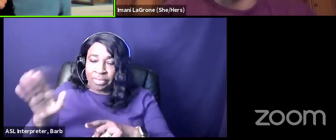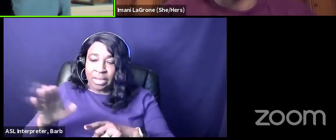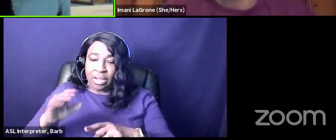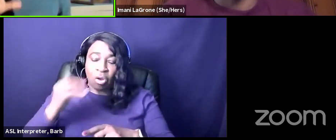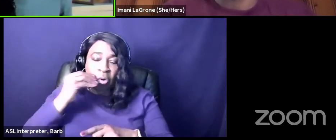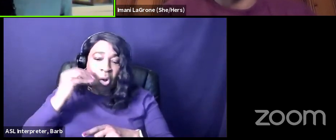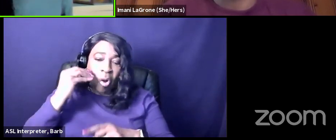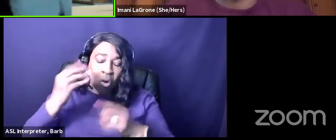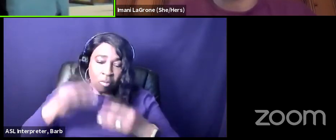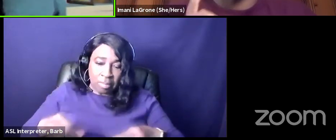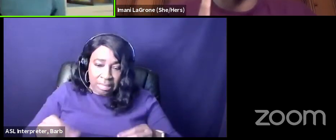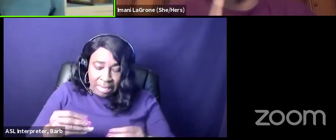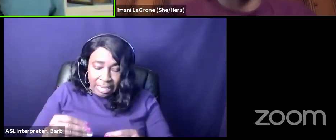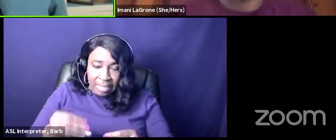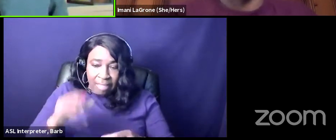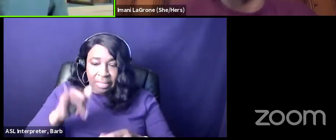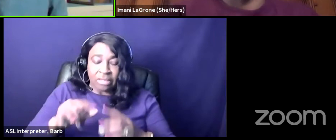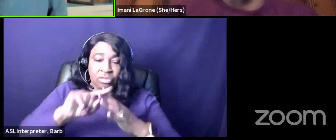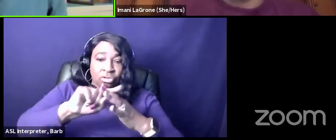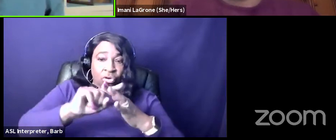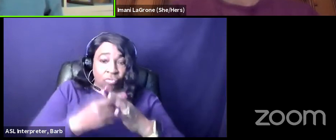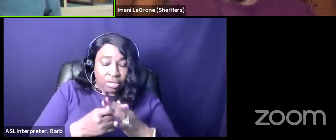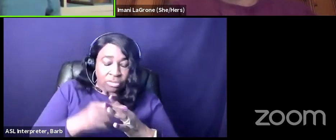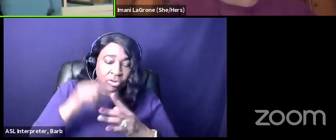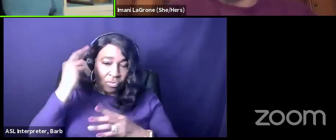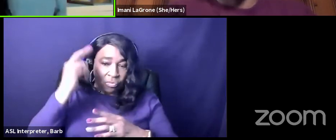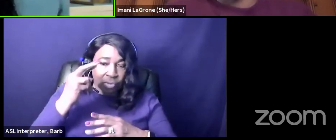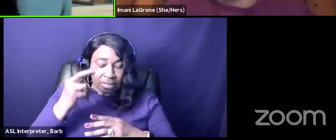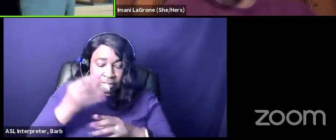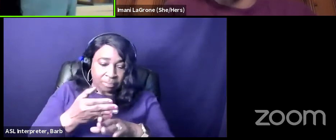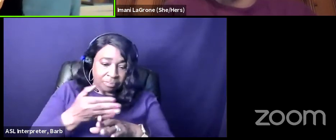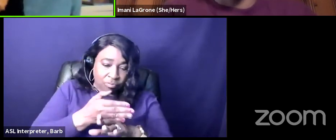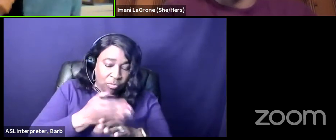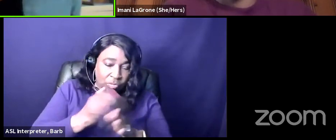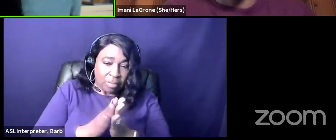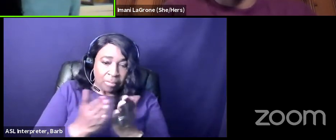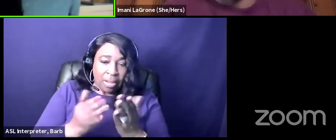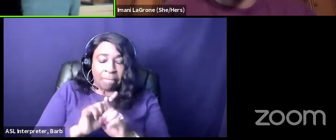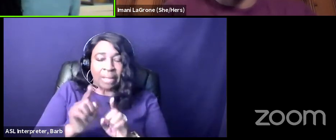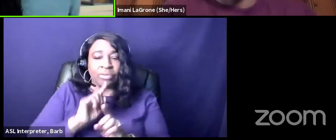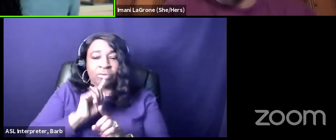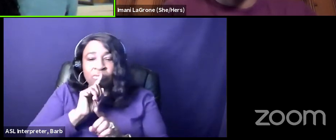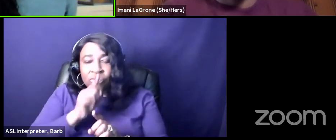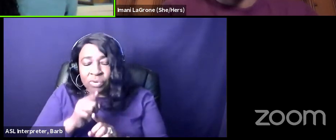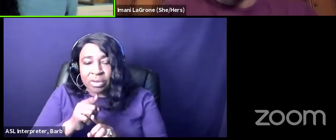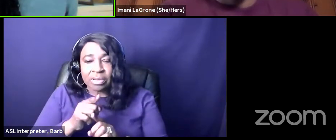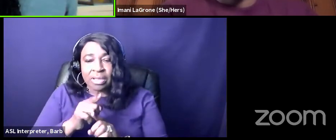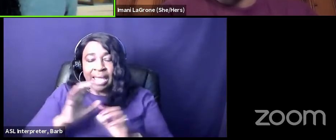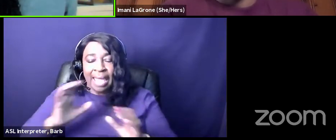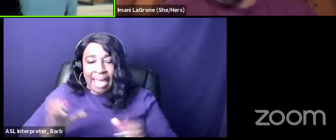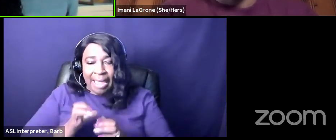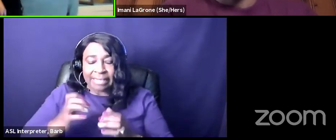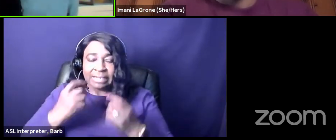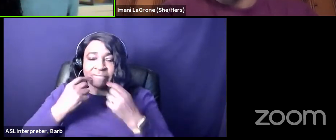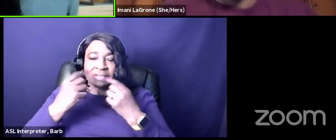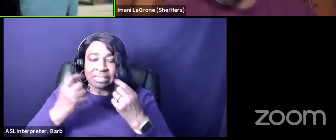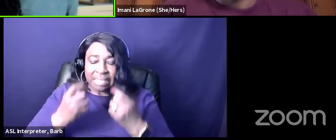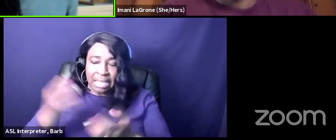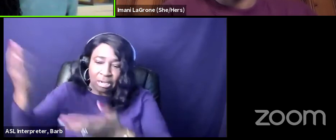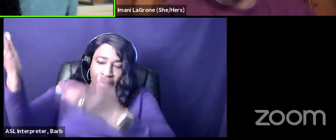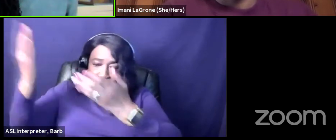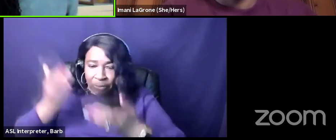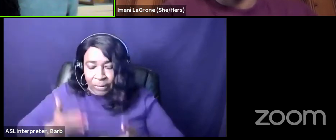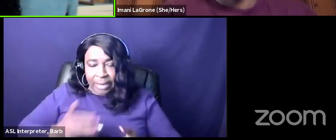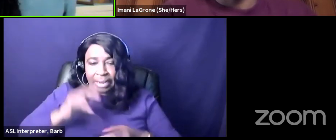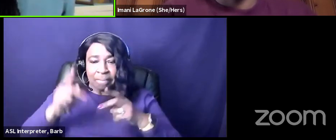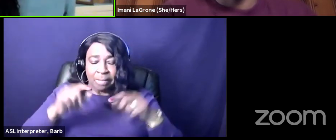that's that's the original original that's the prelude to the book but the the real the active sin of bringing people here